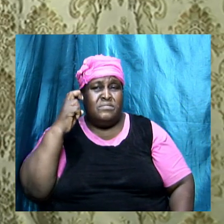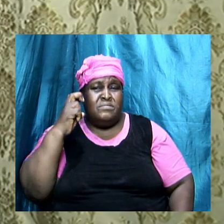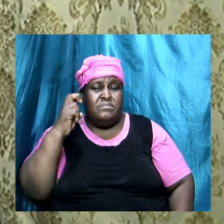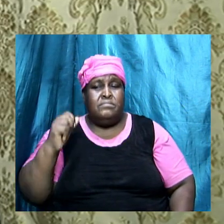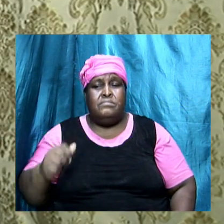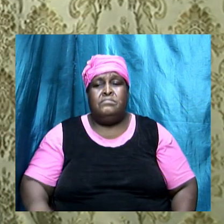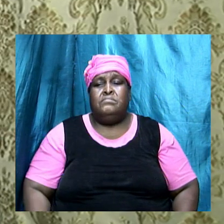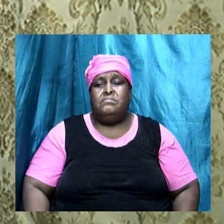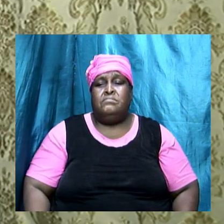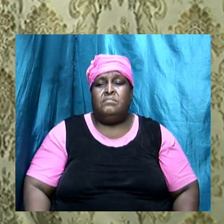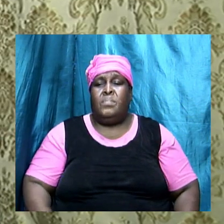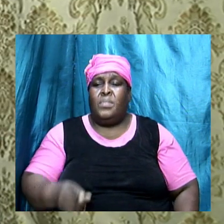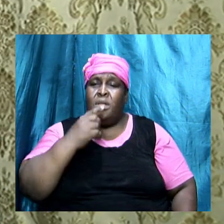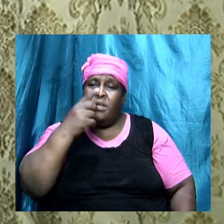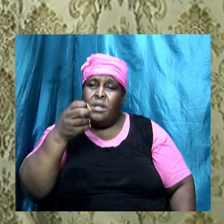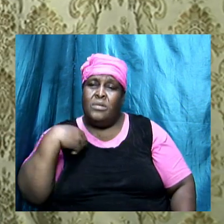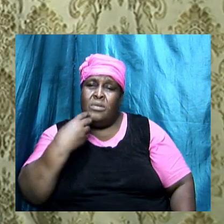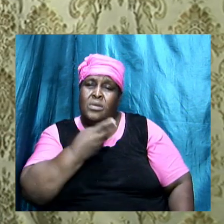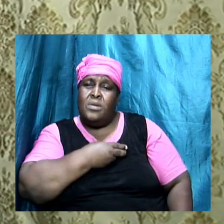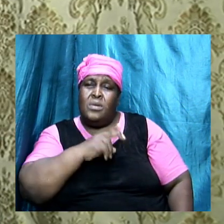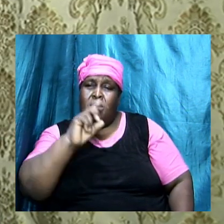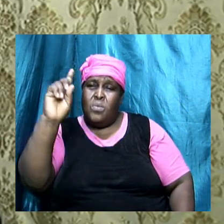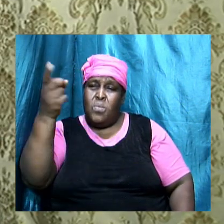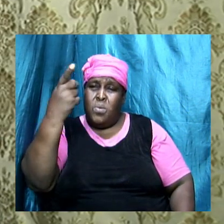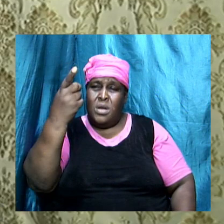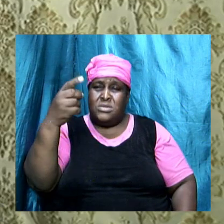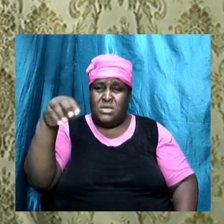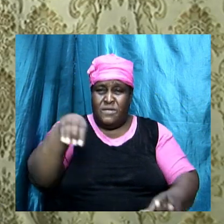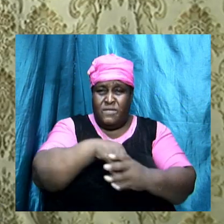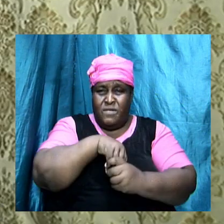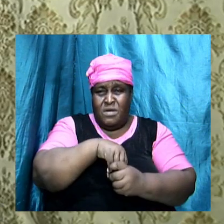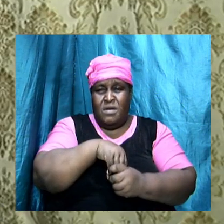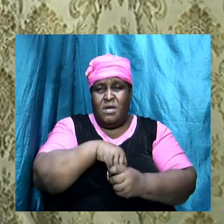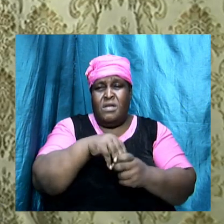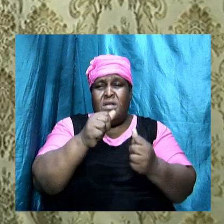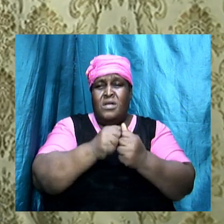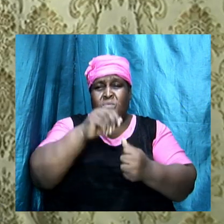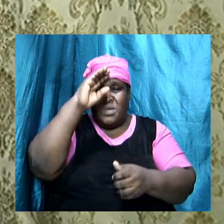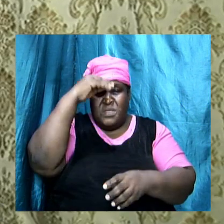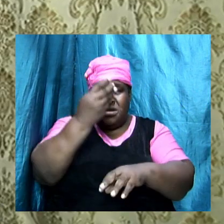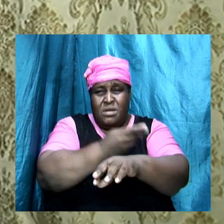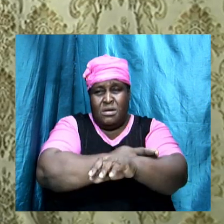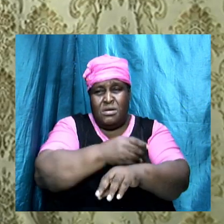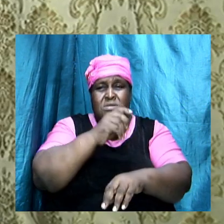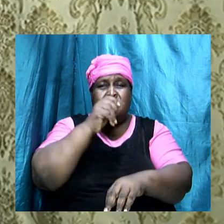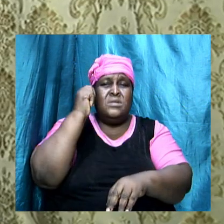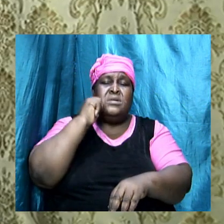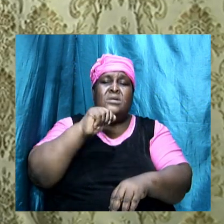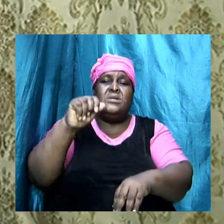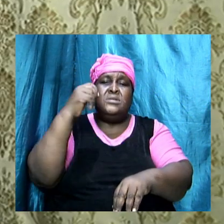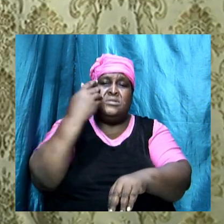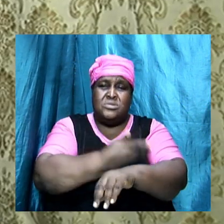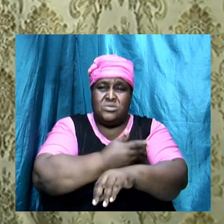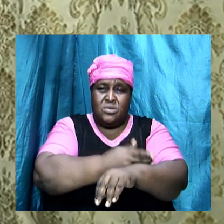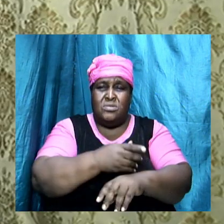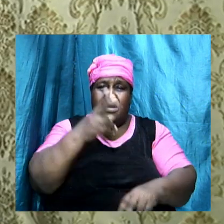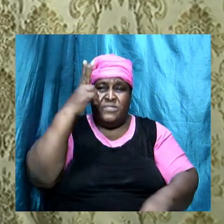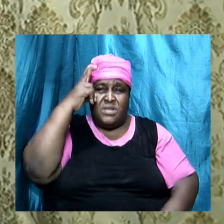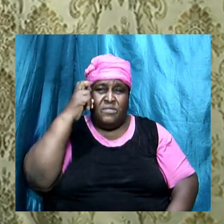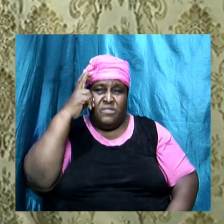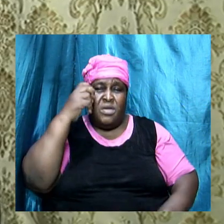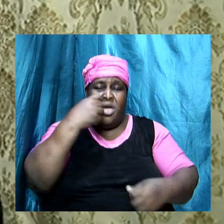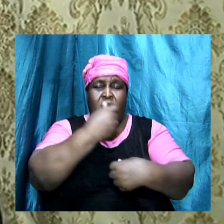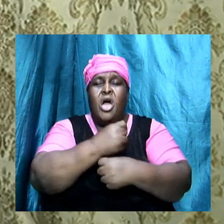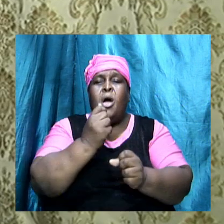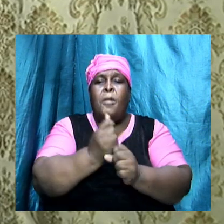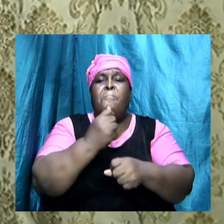I'm telling us that once we get involved with the daughters of, and the sons of Baal, they will cause us to